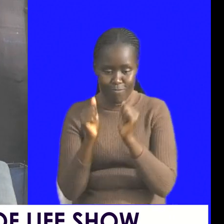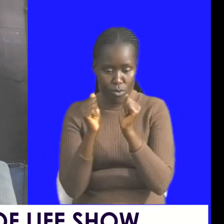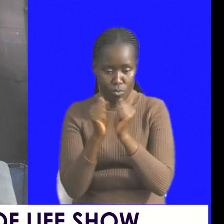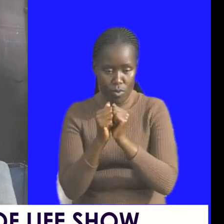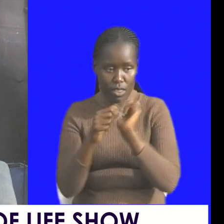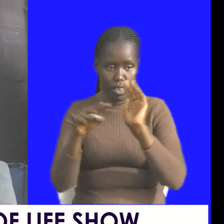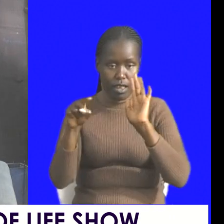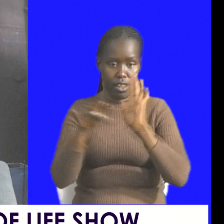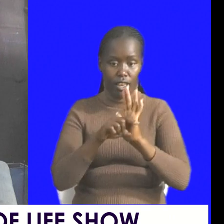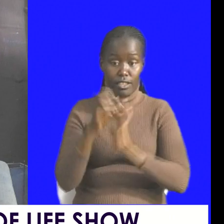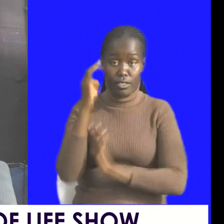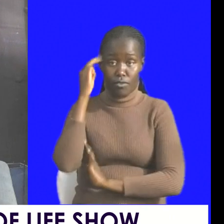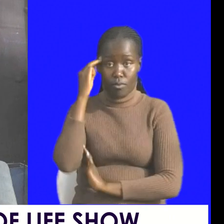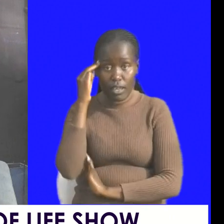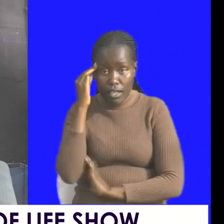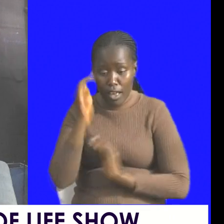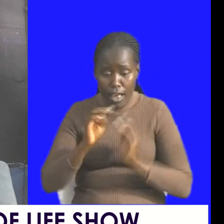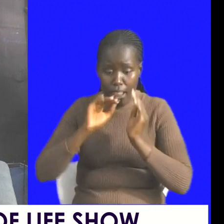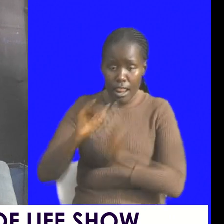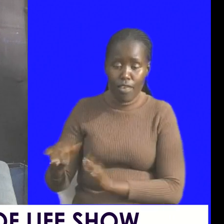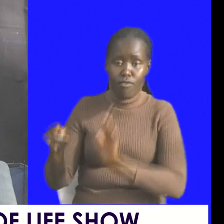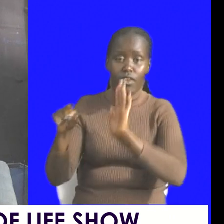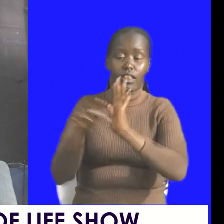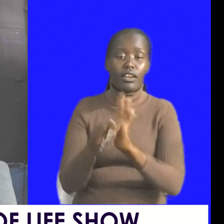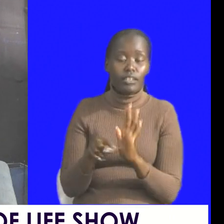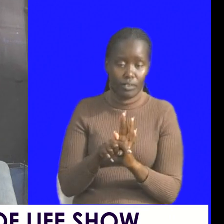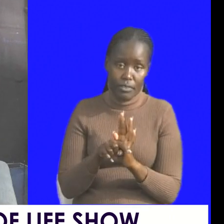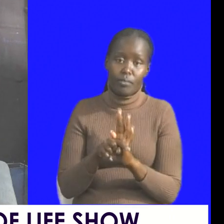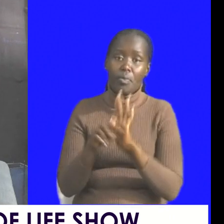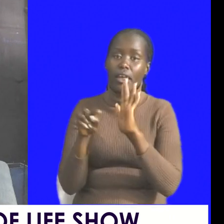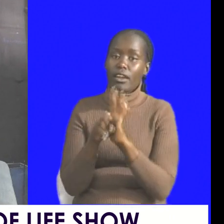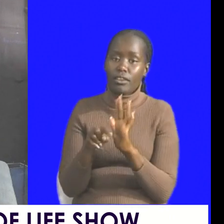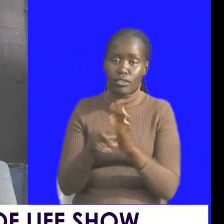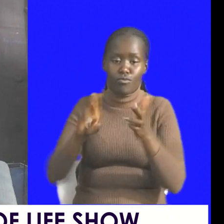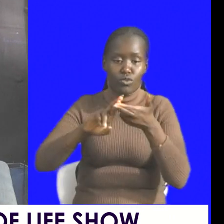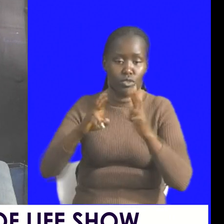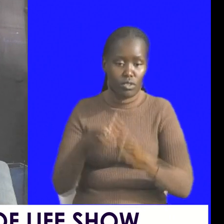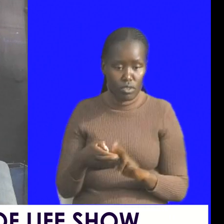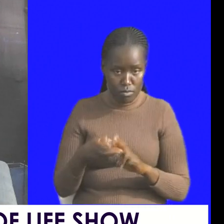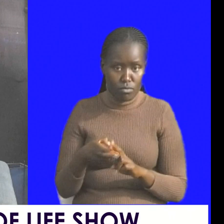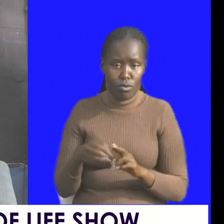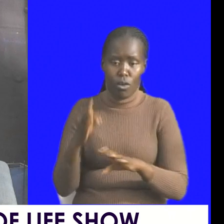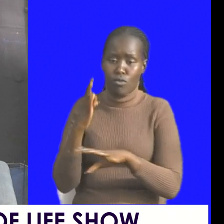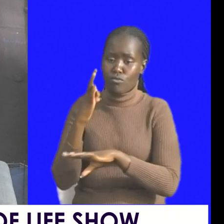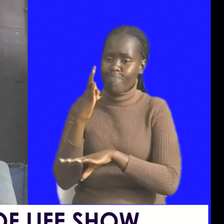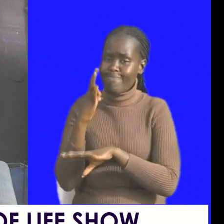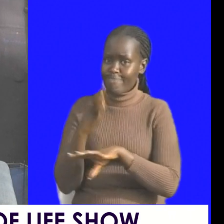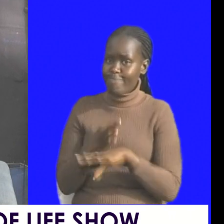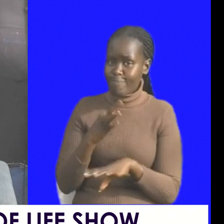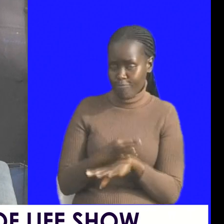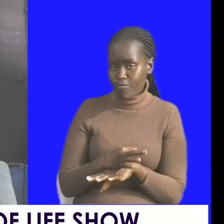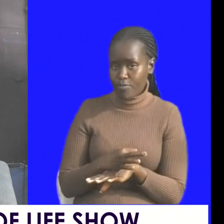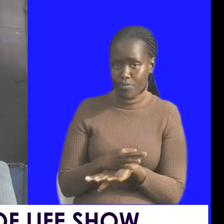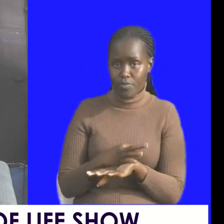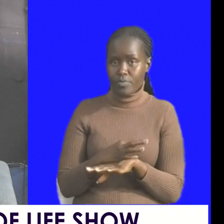do away with negativity negativity is related to falsehood negativity negativity is